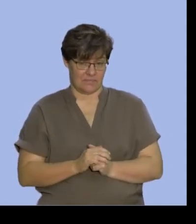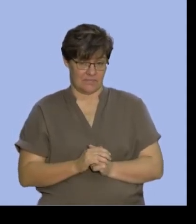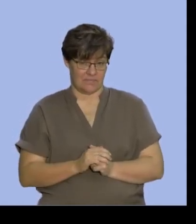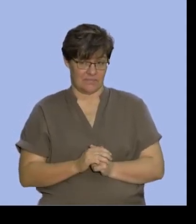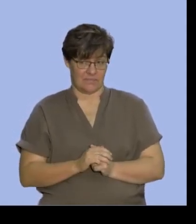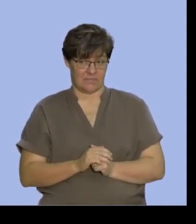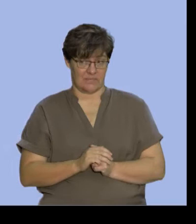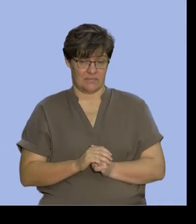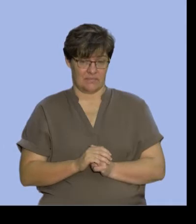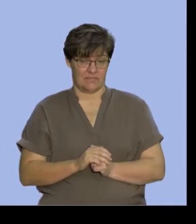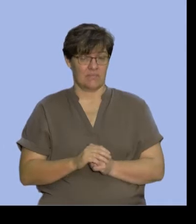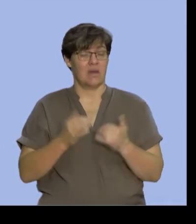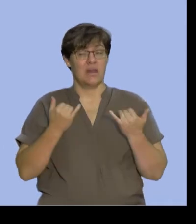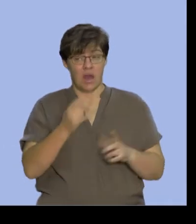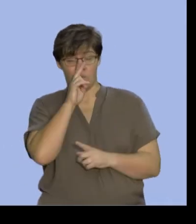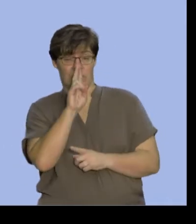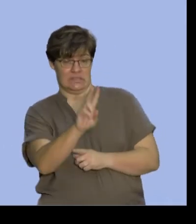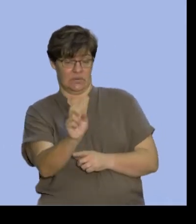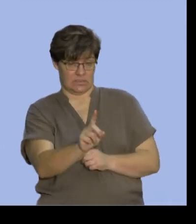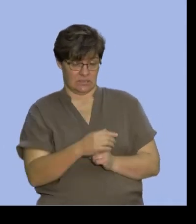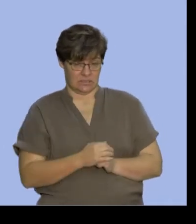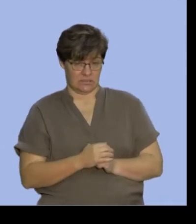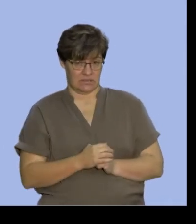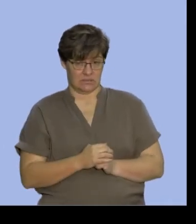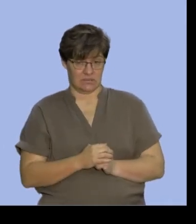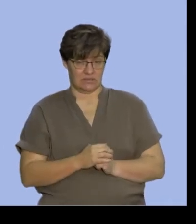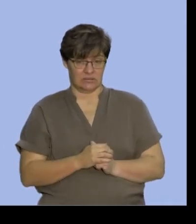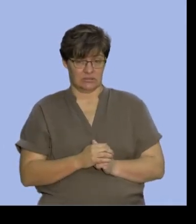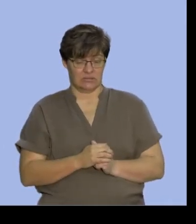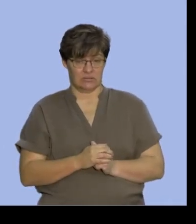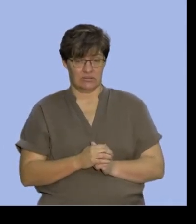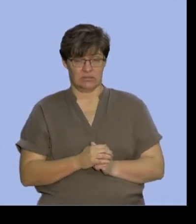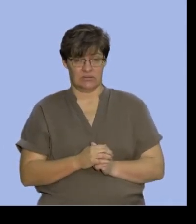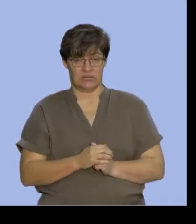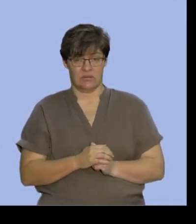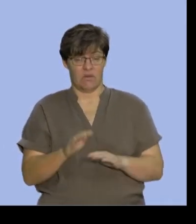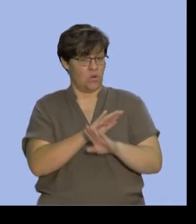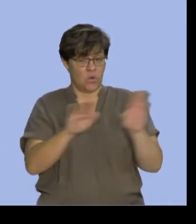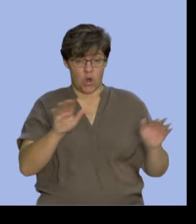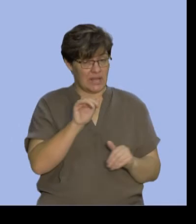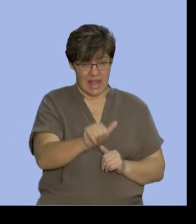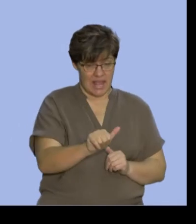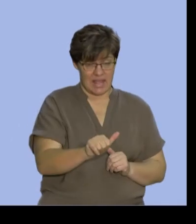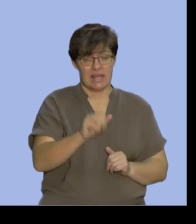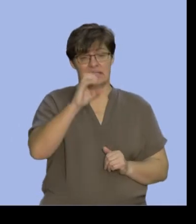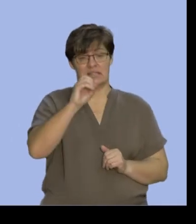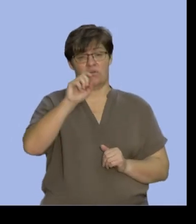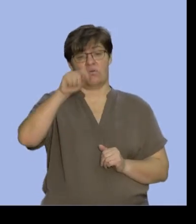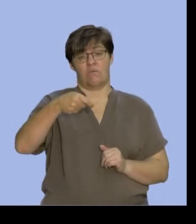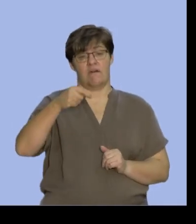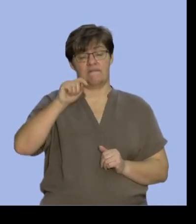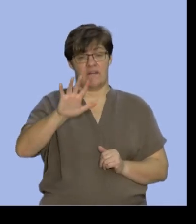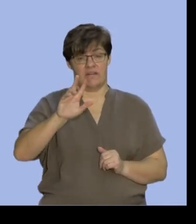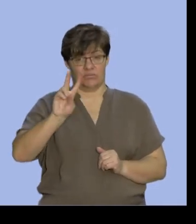respect, we can see that this probability of not A is 0.52.